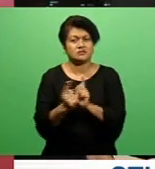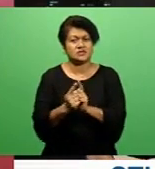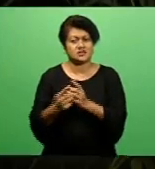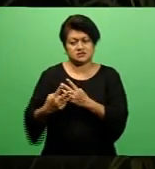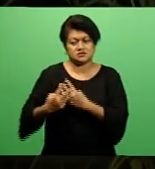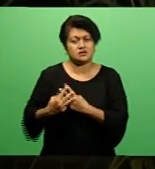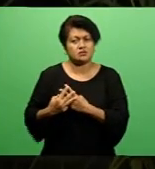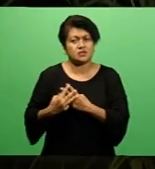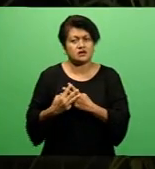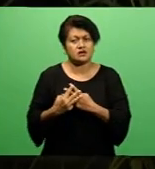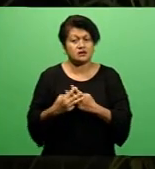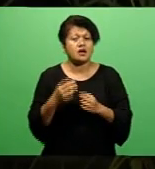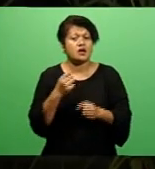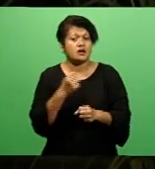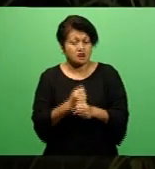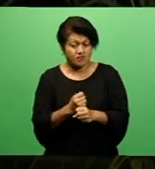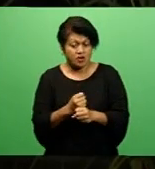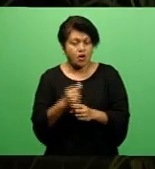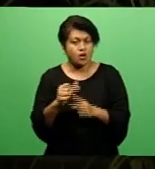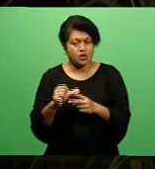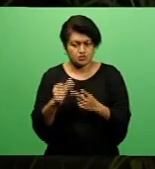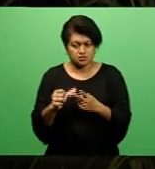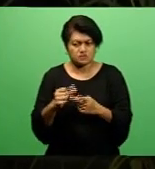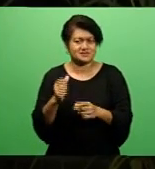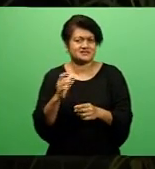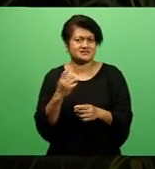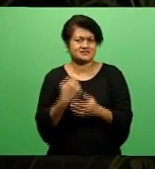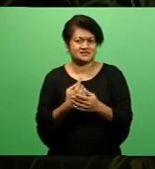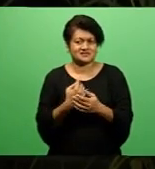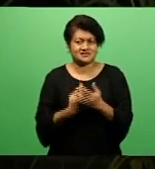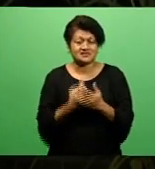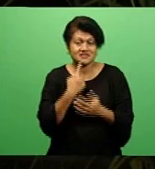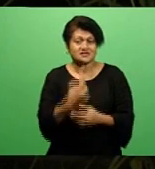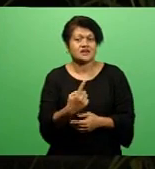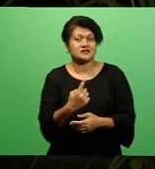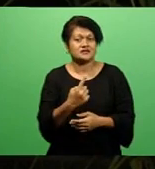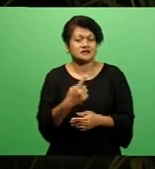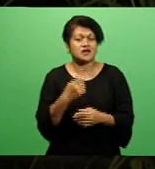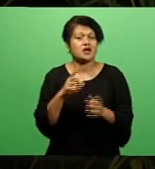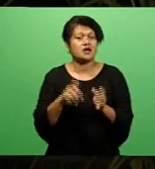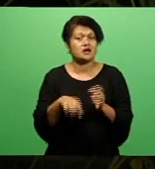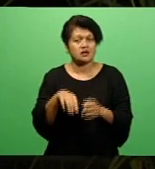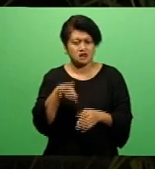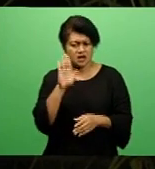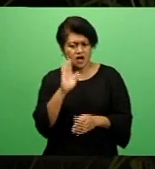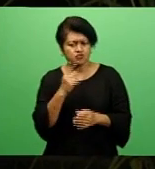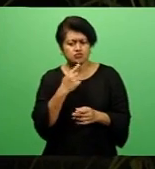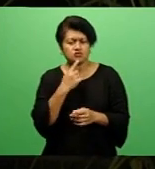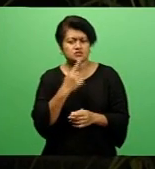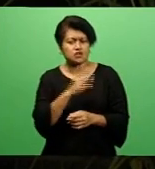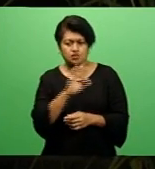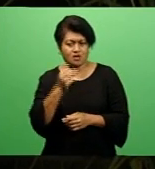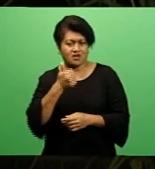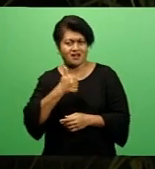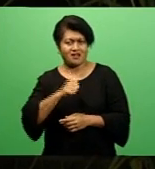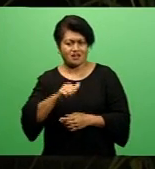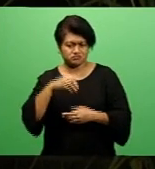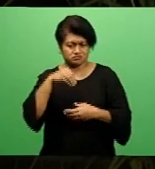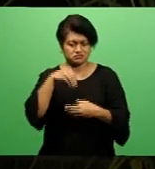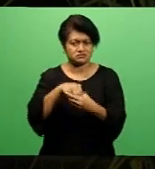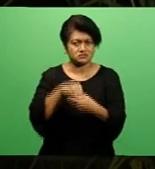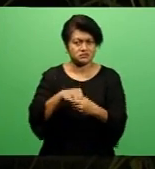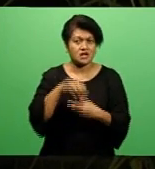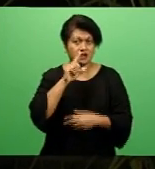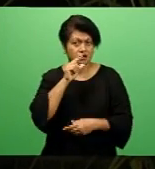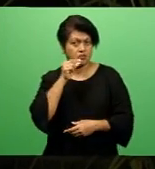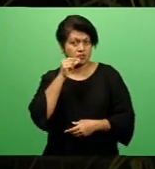Edwin Ngavoka has also confirmed that Ratuna Ngamalalambalavu has no involvement in Rambuka's proposed political